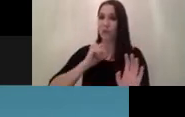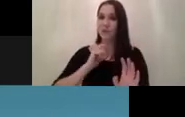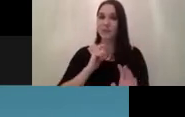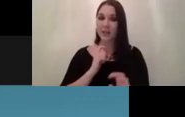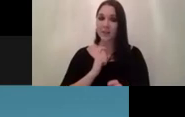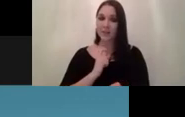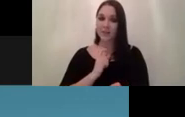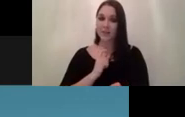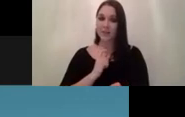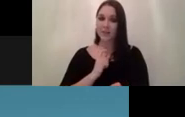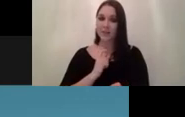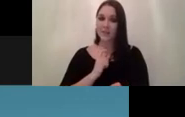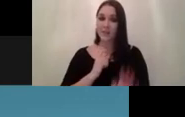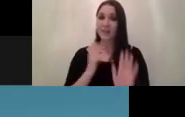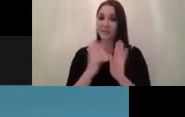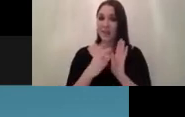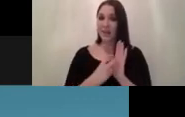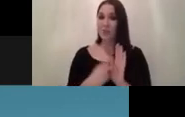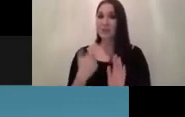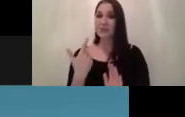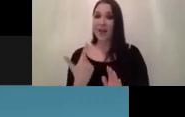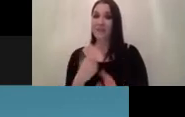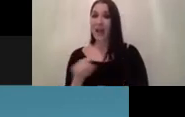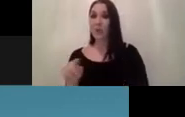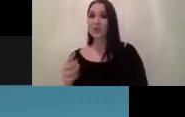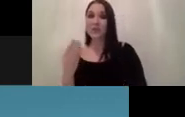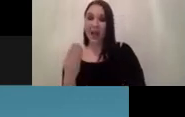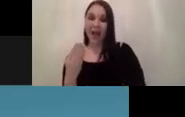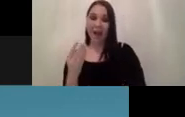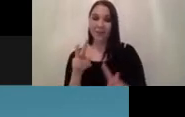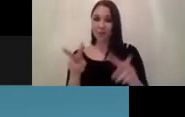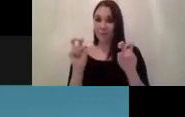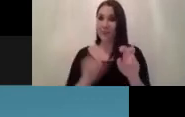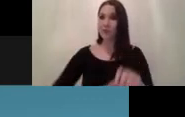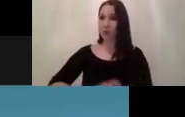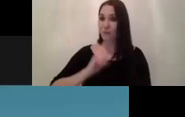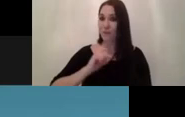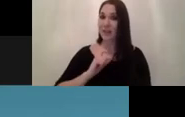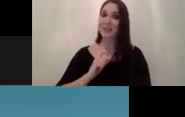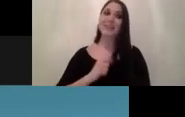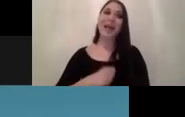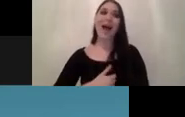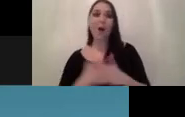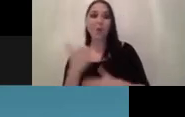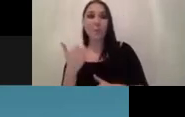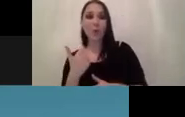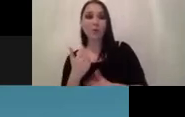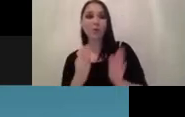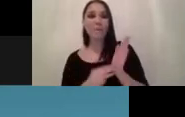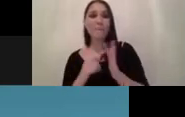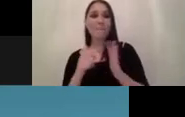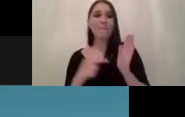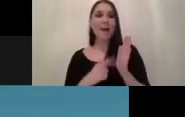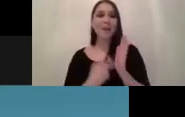canvas i think you can fill out seven out of nine topics quite confidently the output metric and the data metric those are big